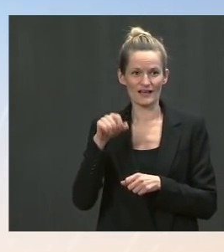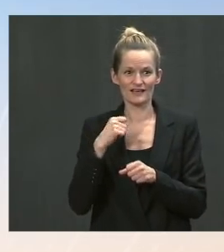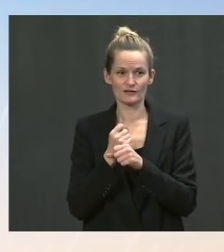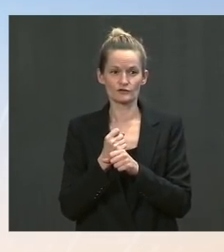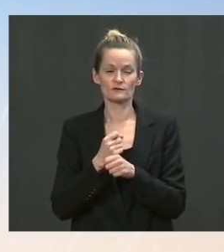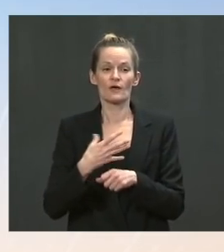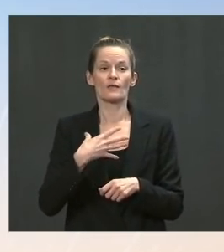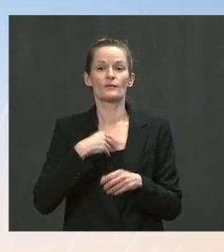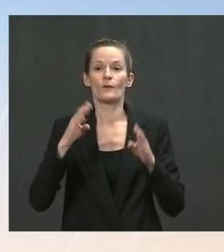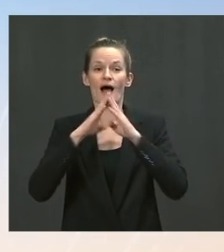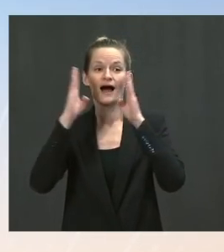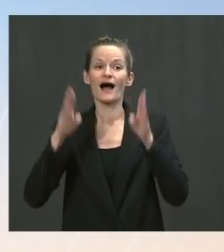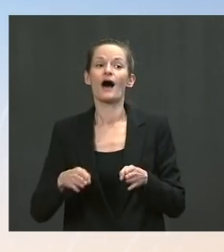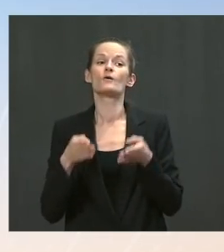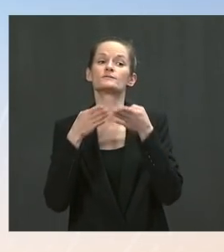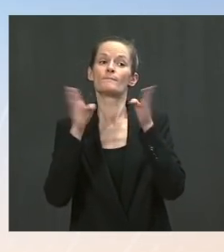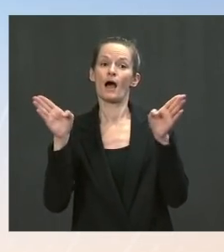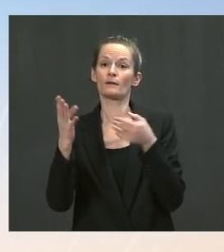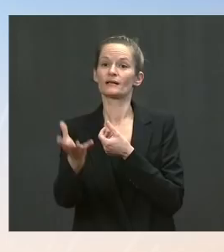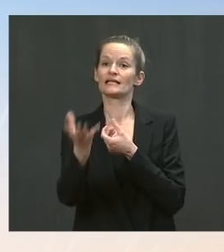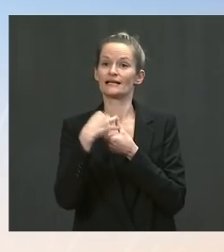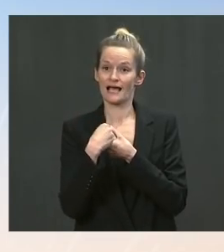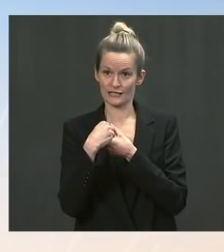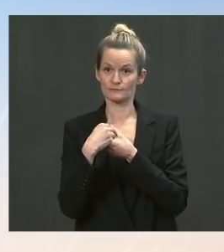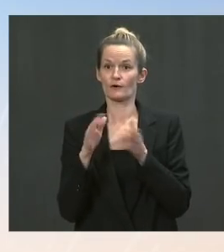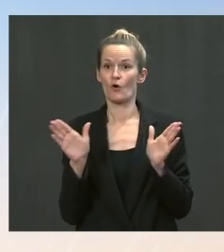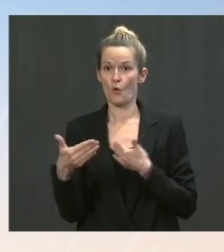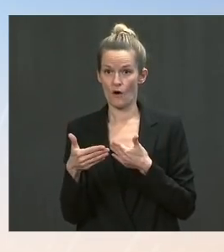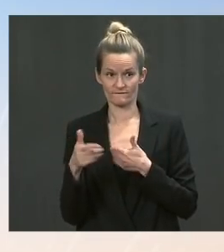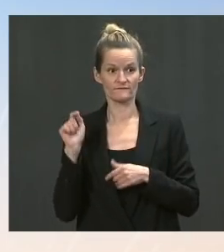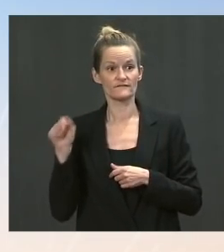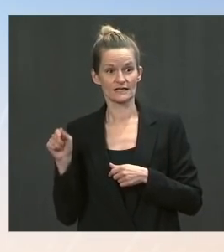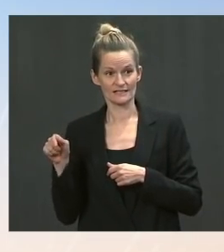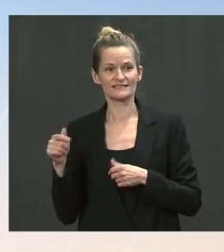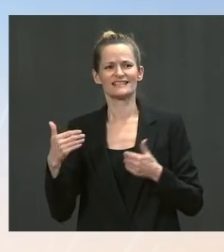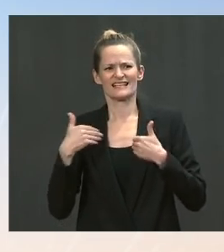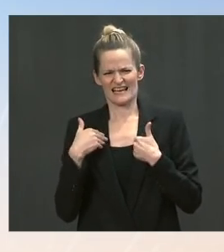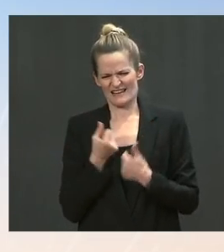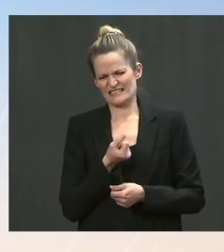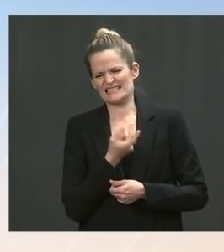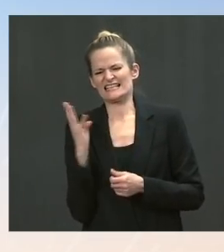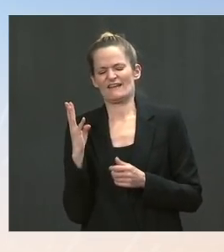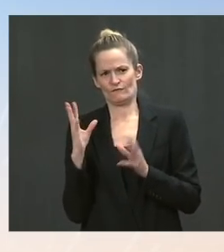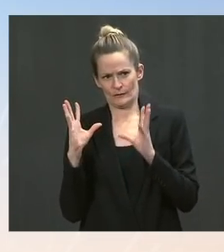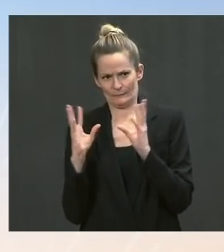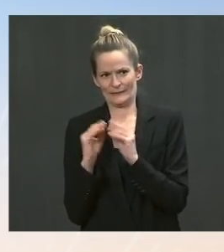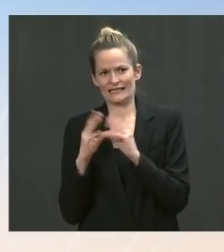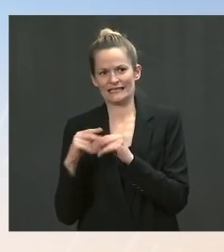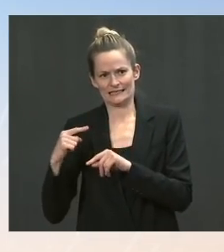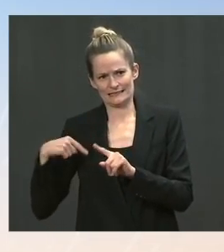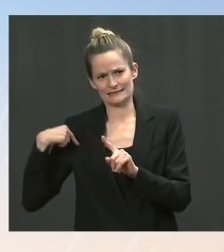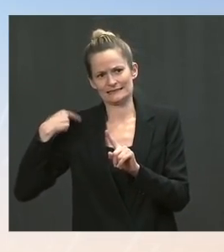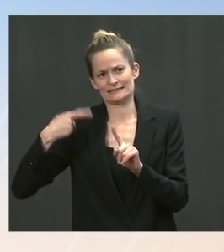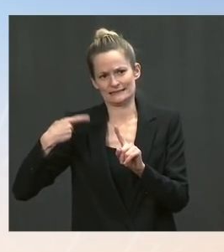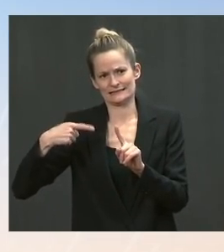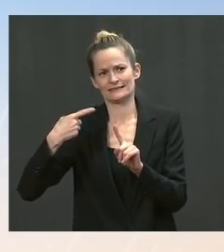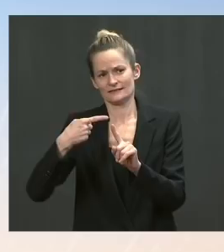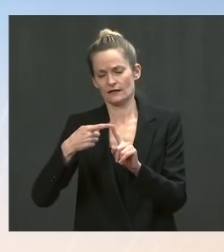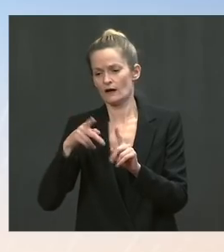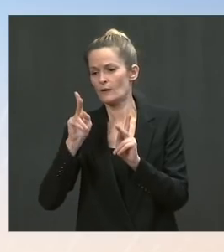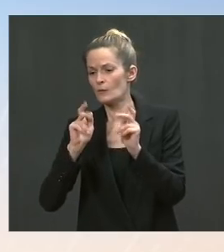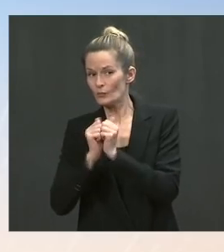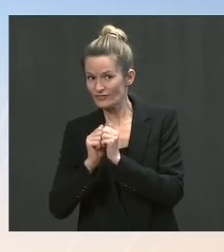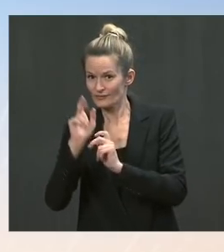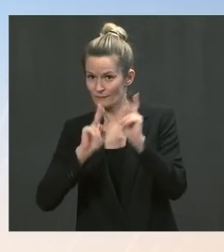Engagement and the National Security Council staff have had several meetings with groups representing the families of those who perished on 9-11 regarding their